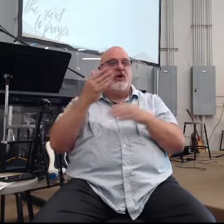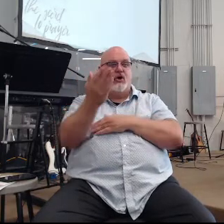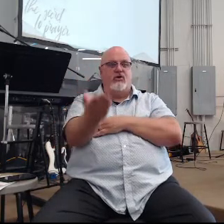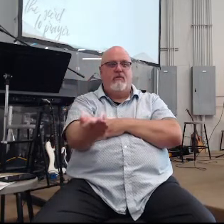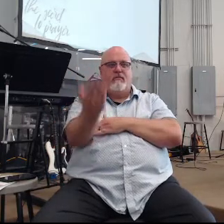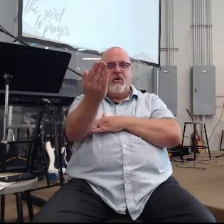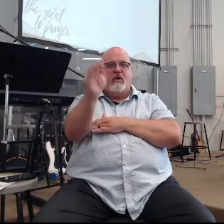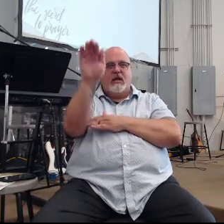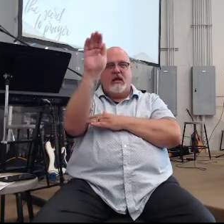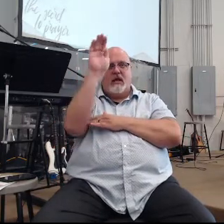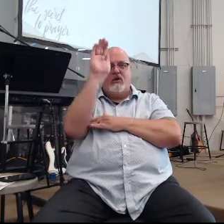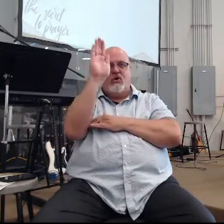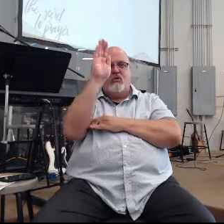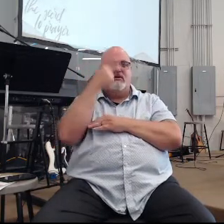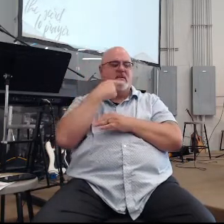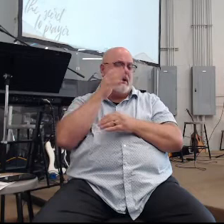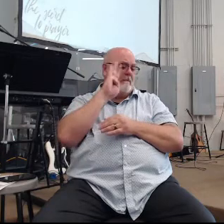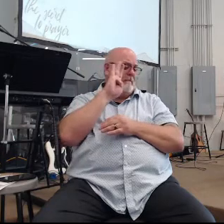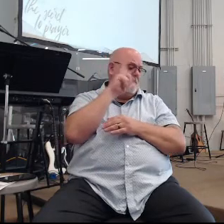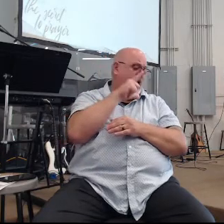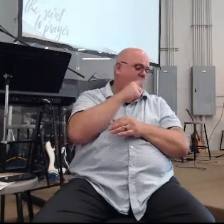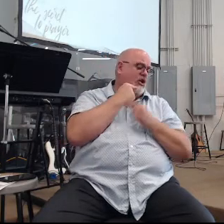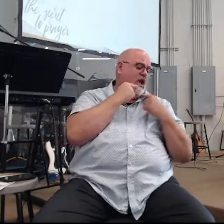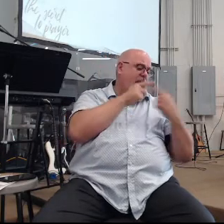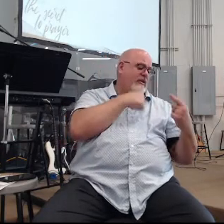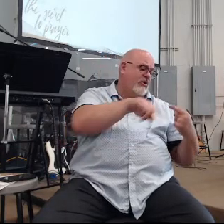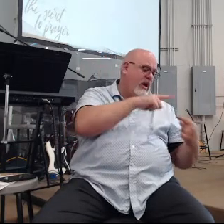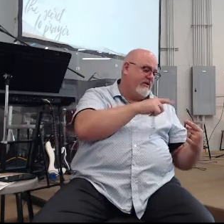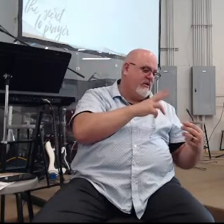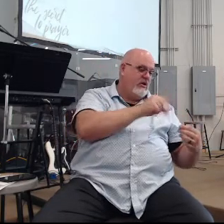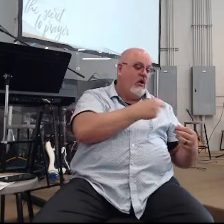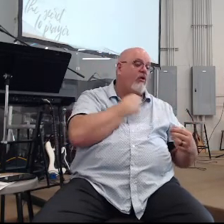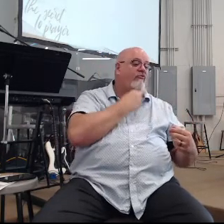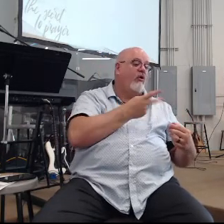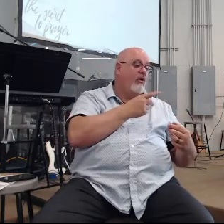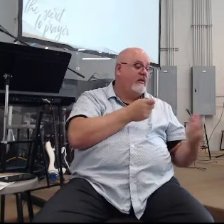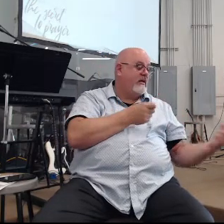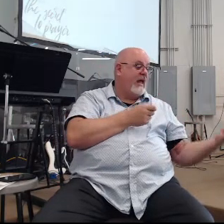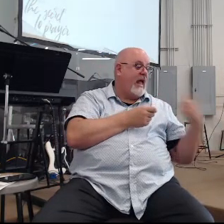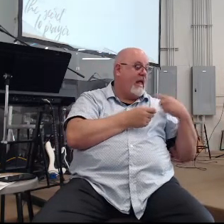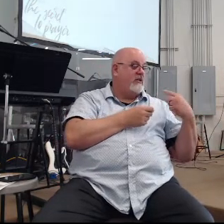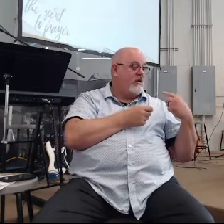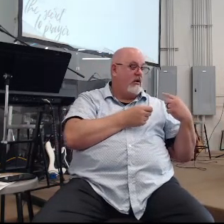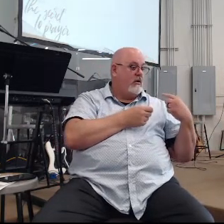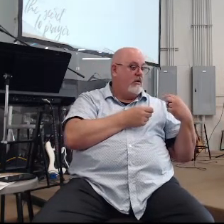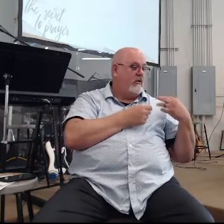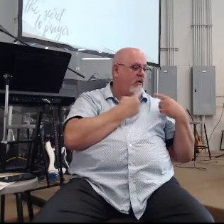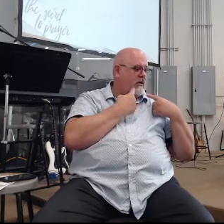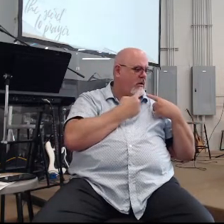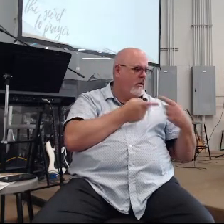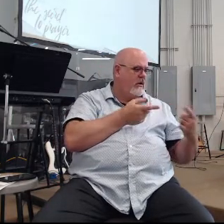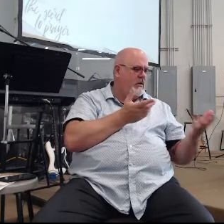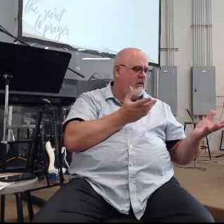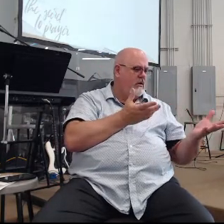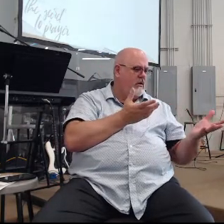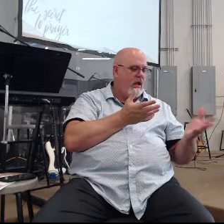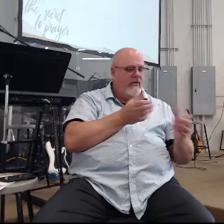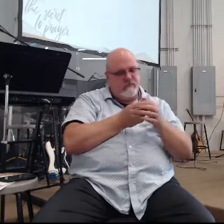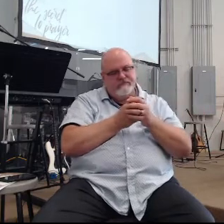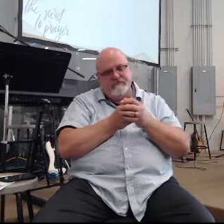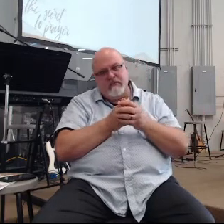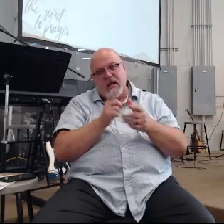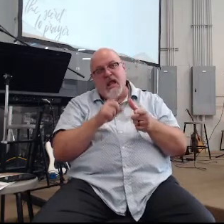oh Baal answer us but there was no voice and no one answered and they limped around the altar that